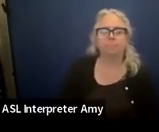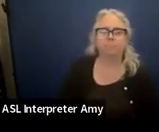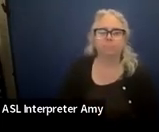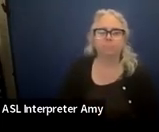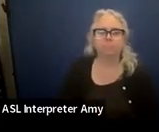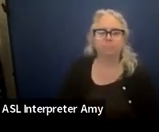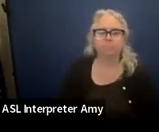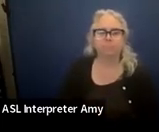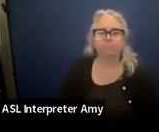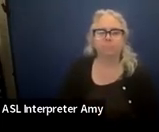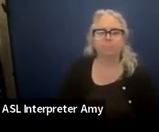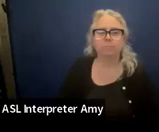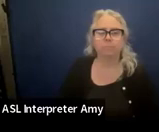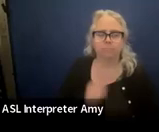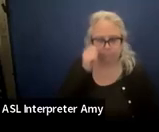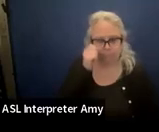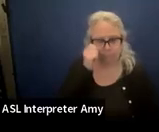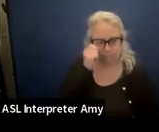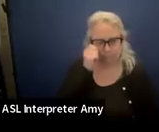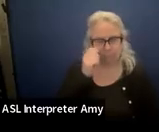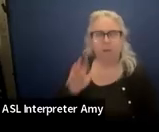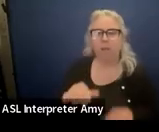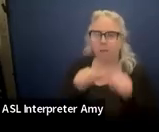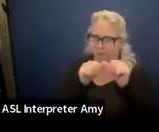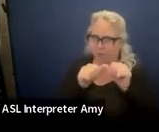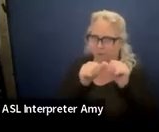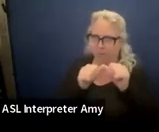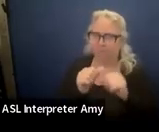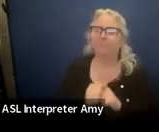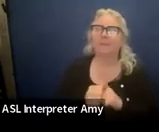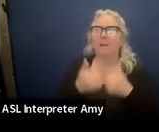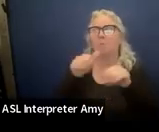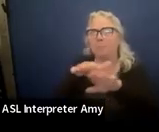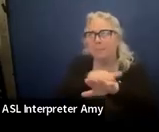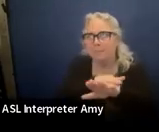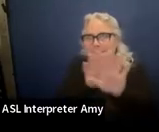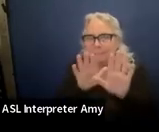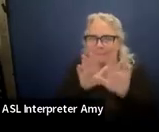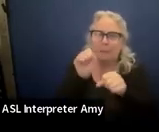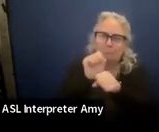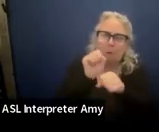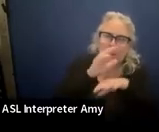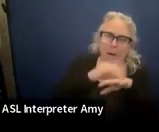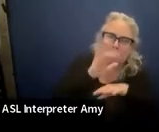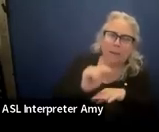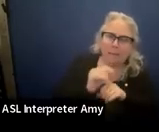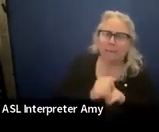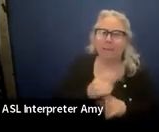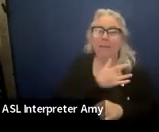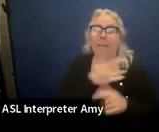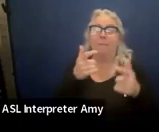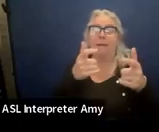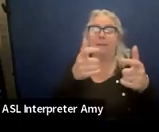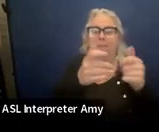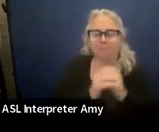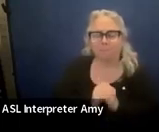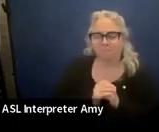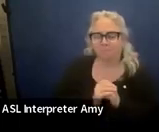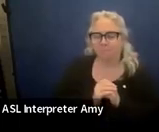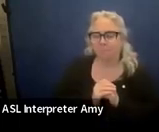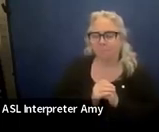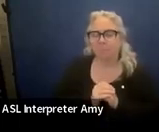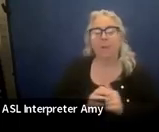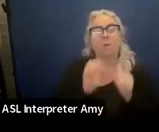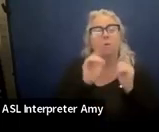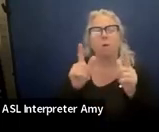All right. I'm going to keep going. Try to slow down. But I'm not good at that. I'm working on it. All right. So you're all